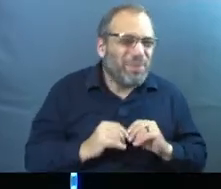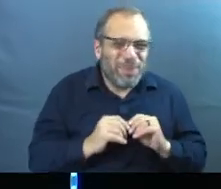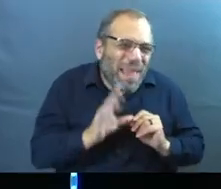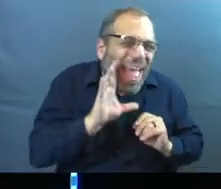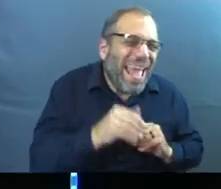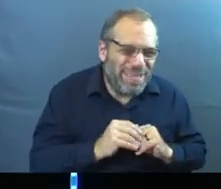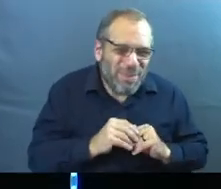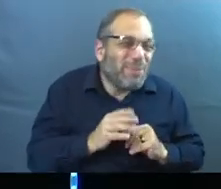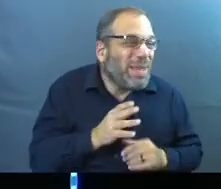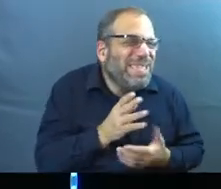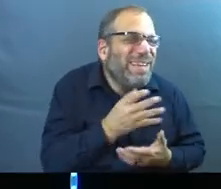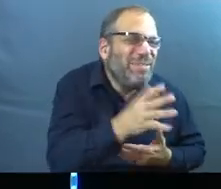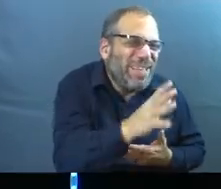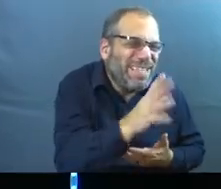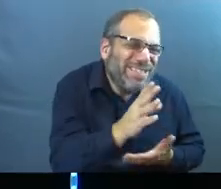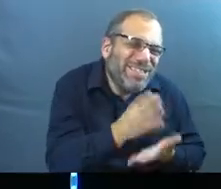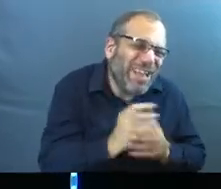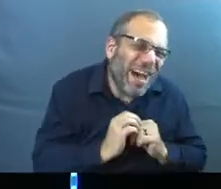you should stop.